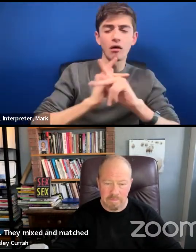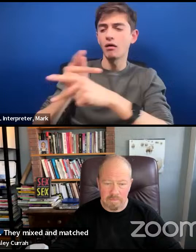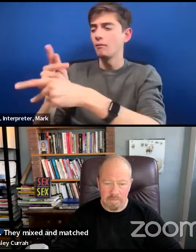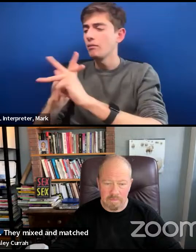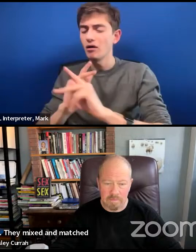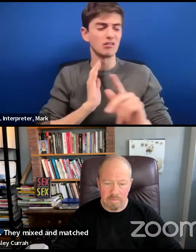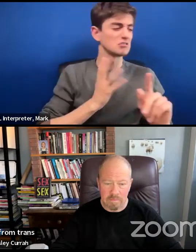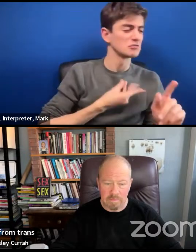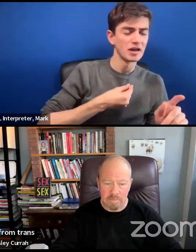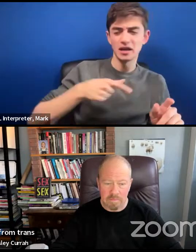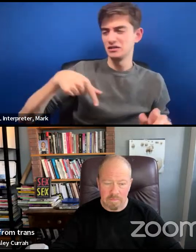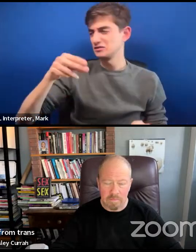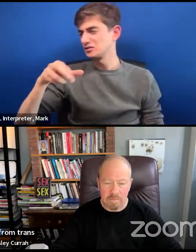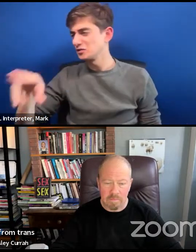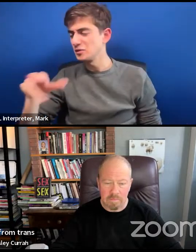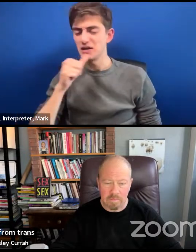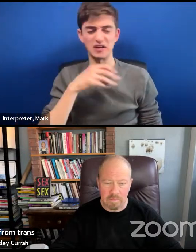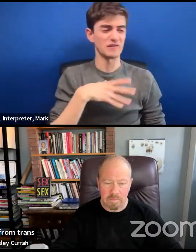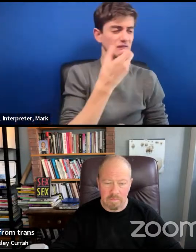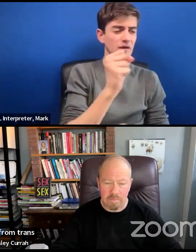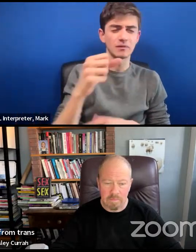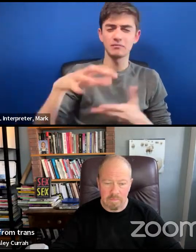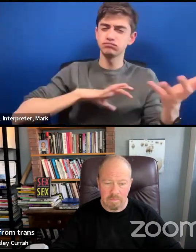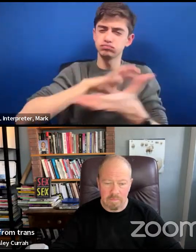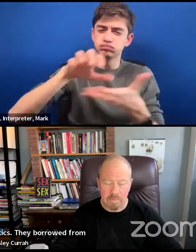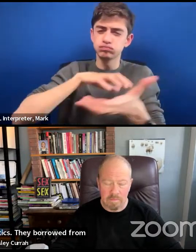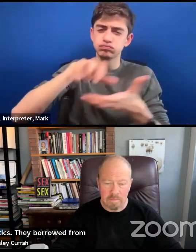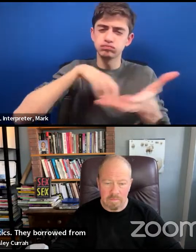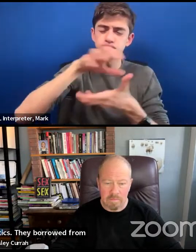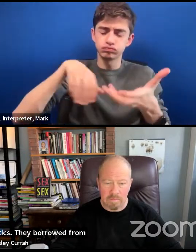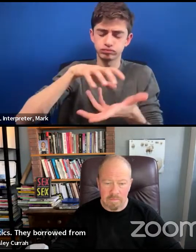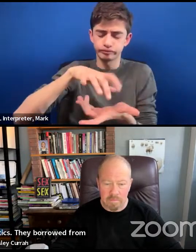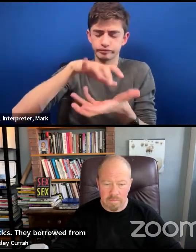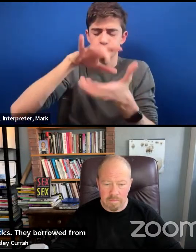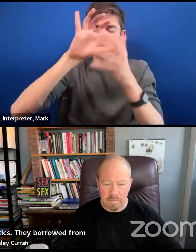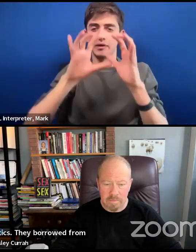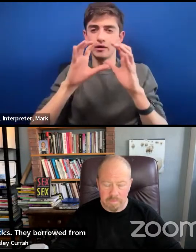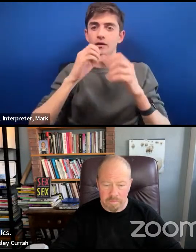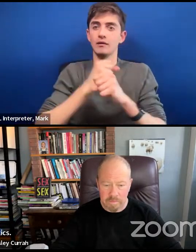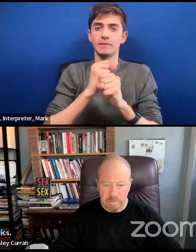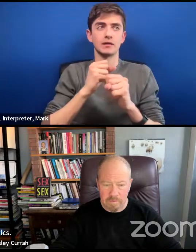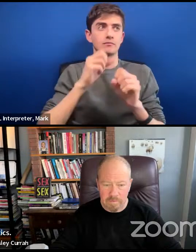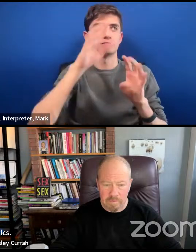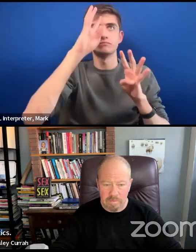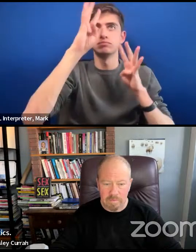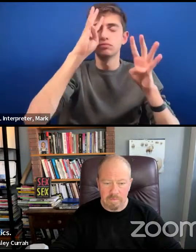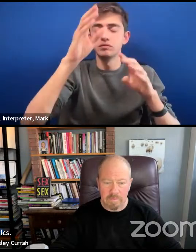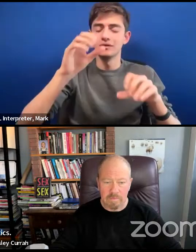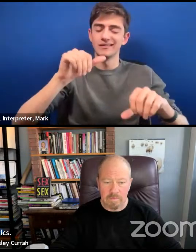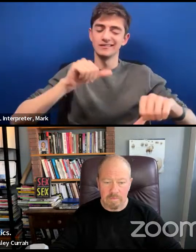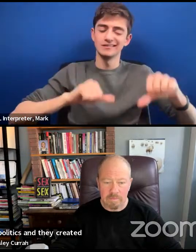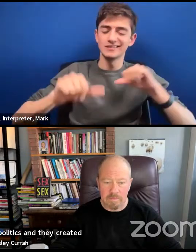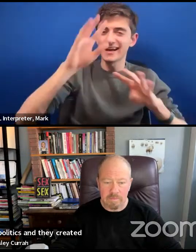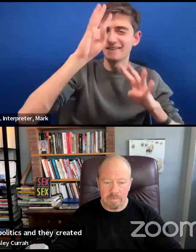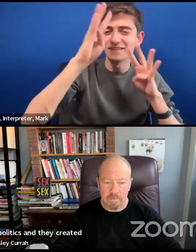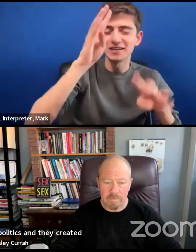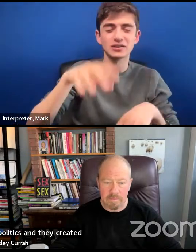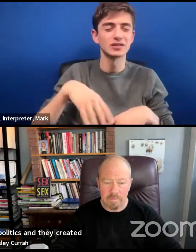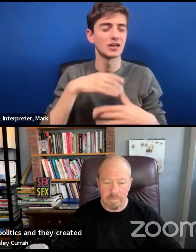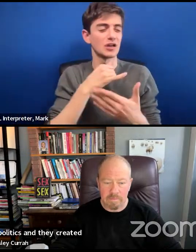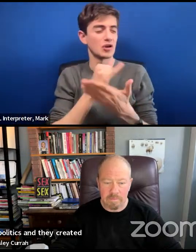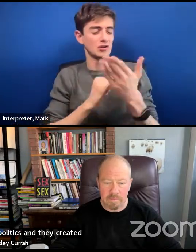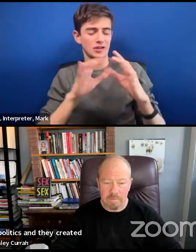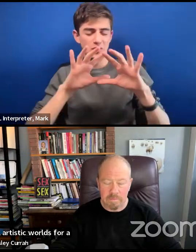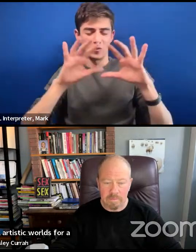politics, they borrowed from feminist politics, and they created imaginative science fictional artistic worlds for